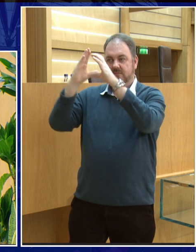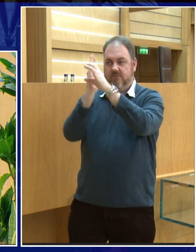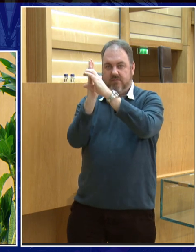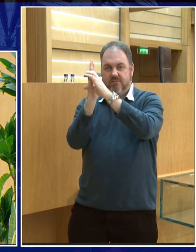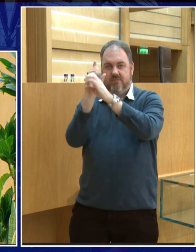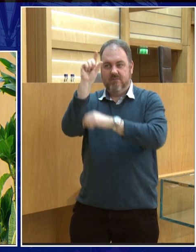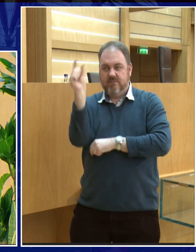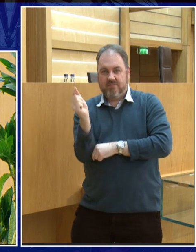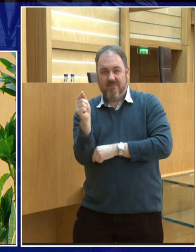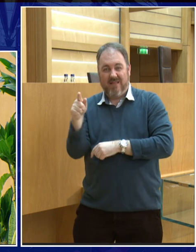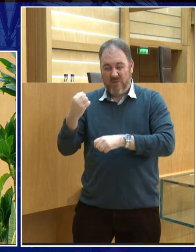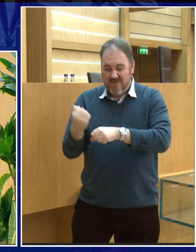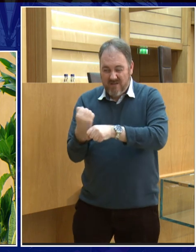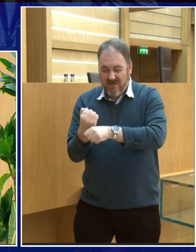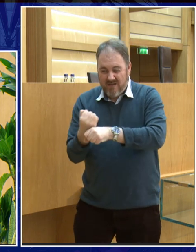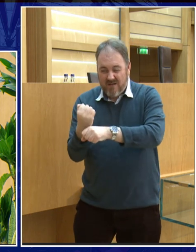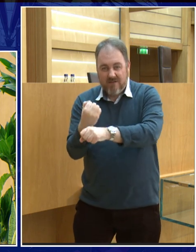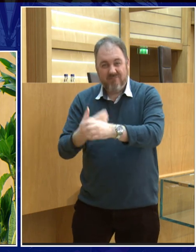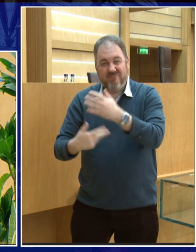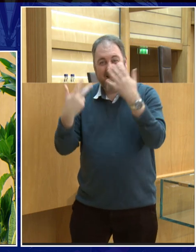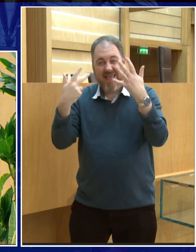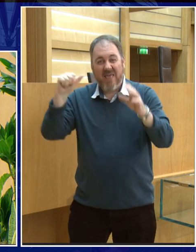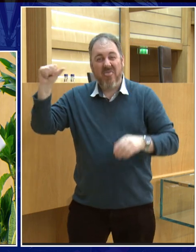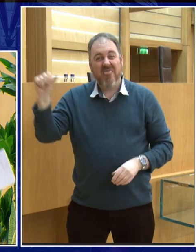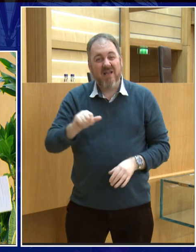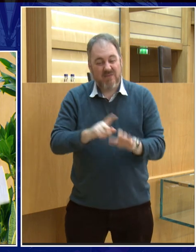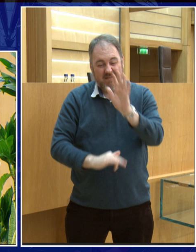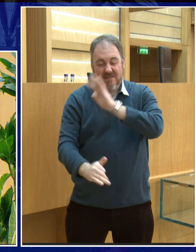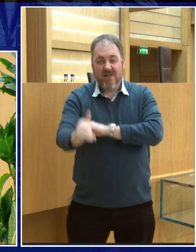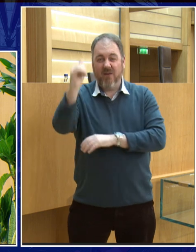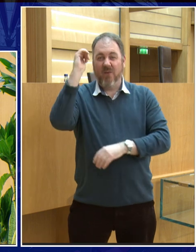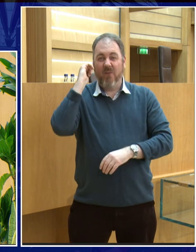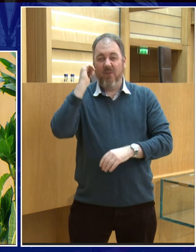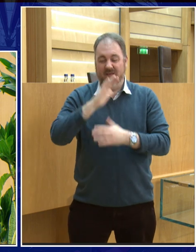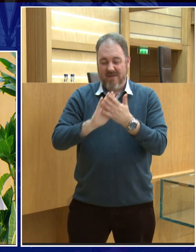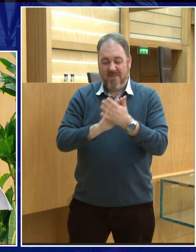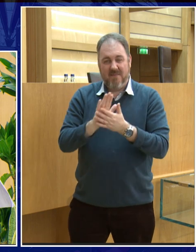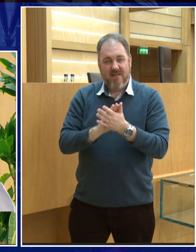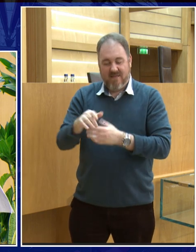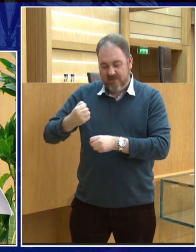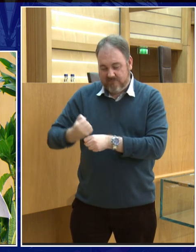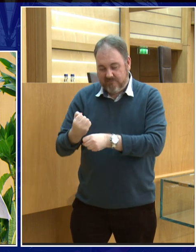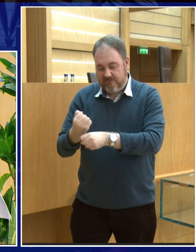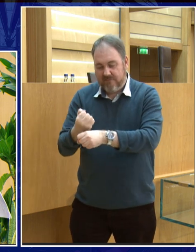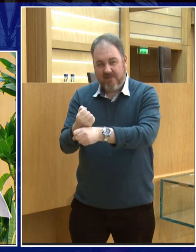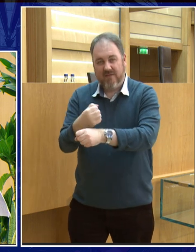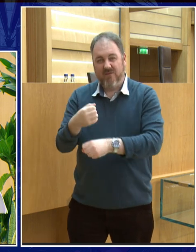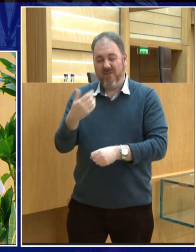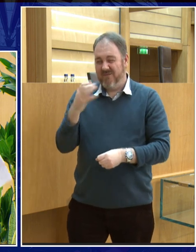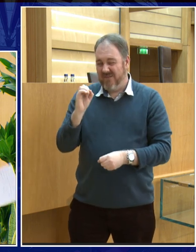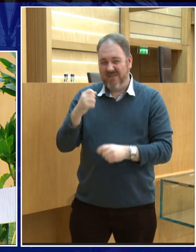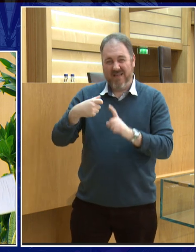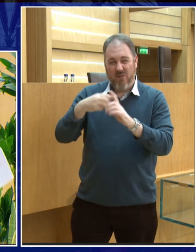,000 years ago. So this is going back 8,000 years, and people dug these pits over a track of 50 kilometers.